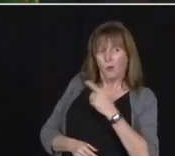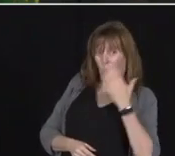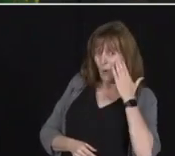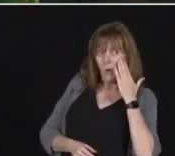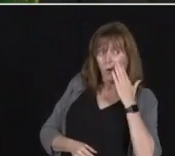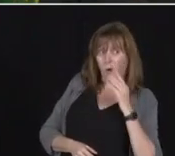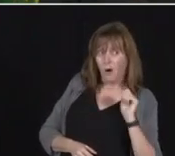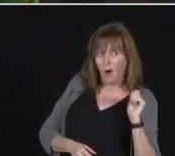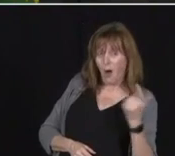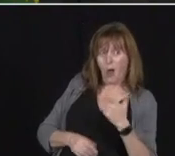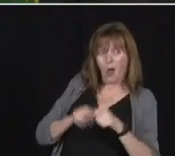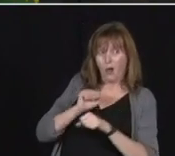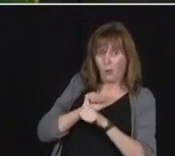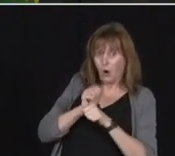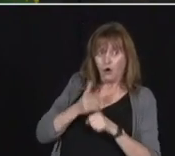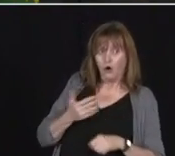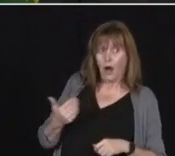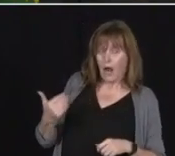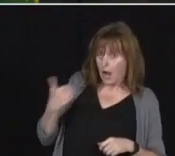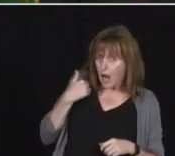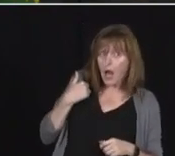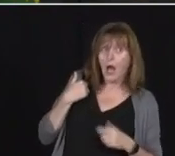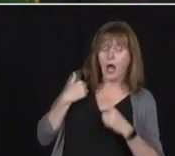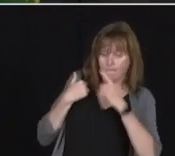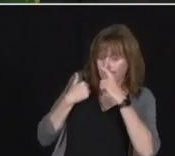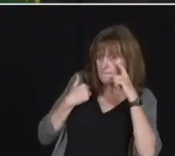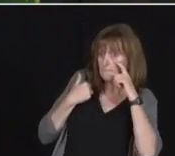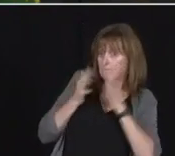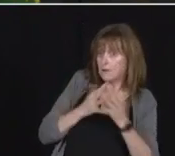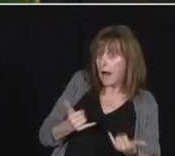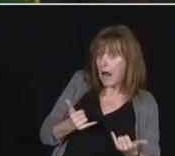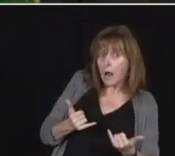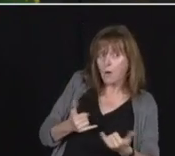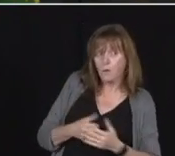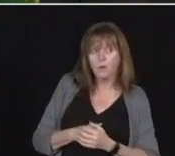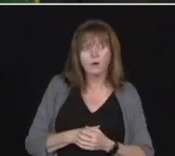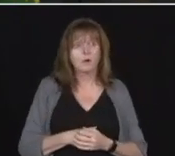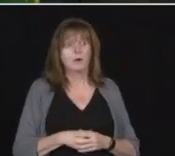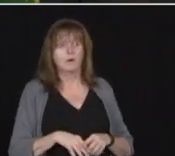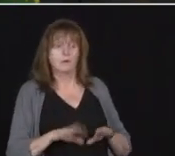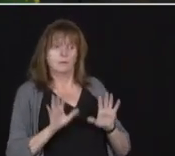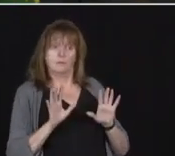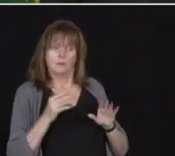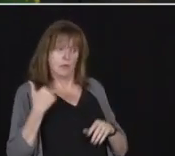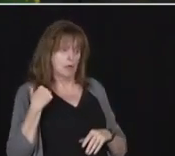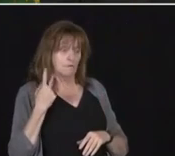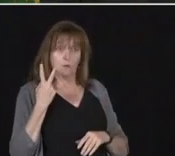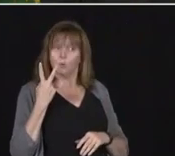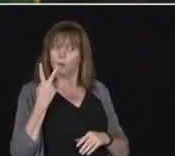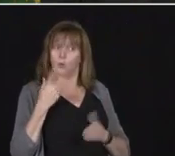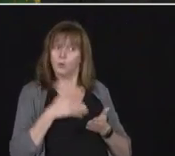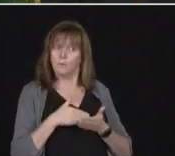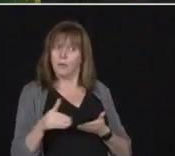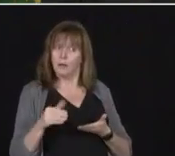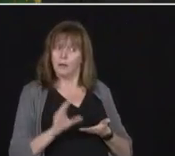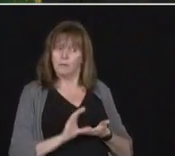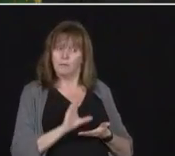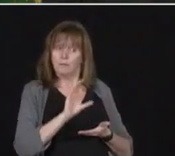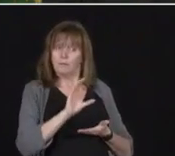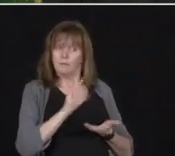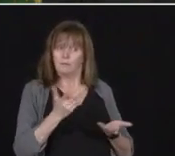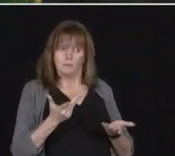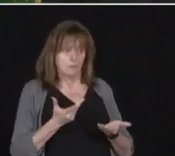have PPE right now? Well, they've had $2 million to buy the PPE and hopefully the farmers have. And that's the reason